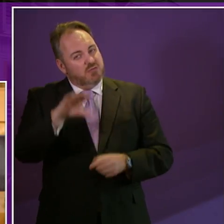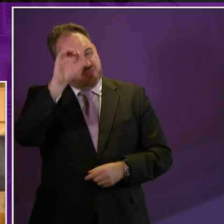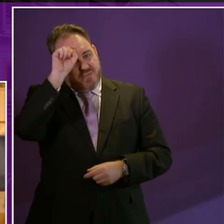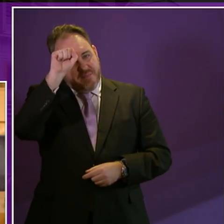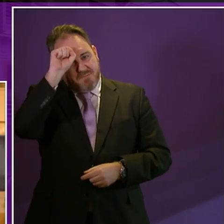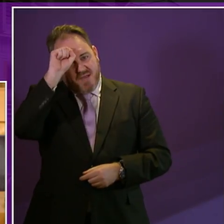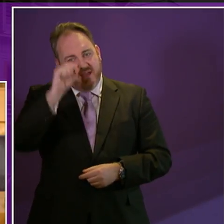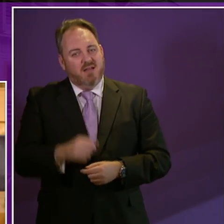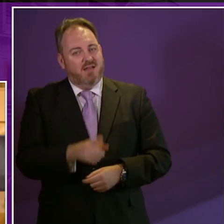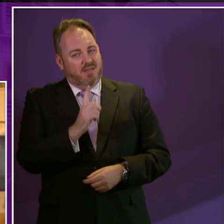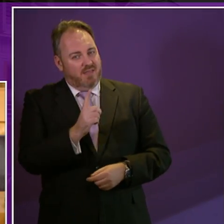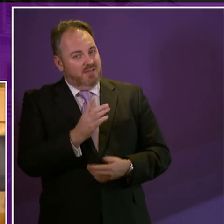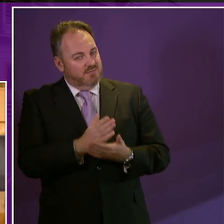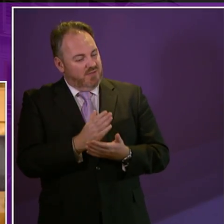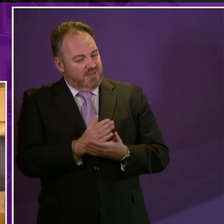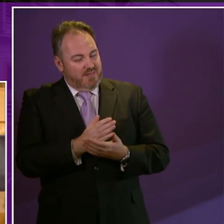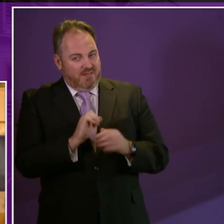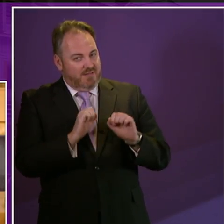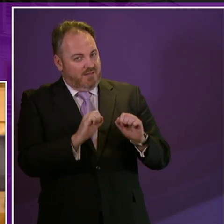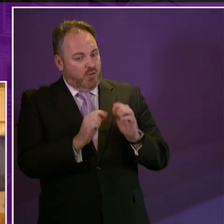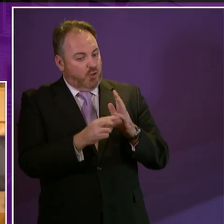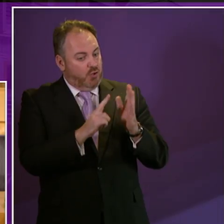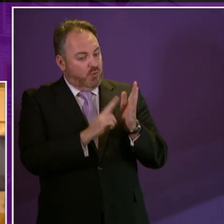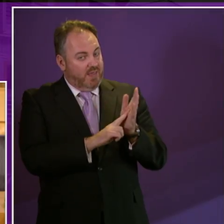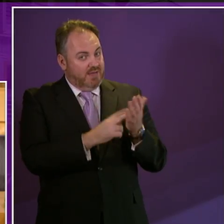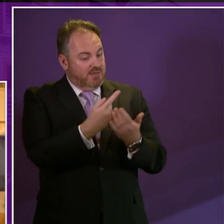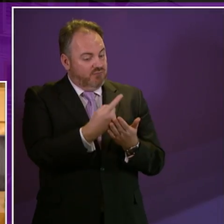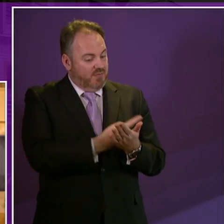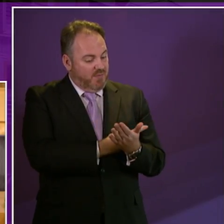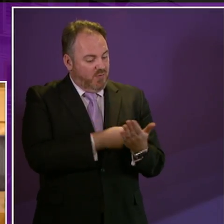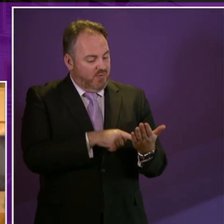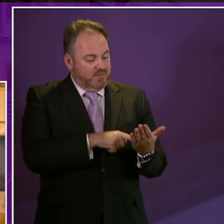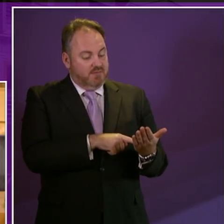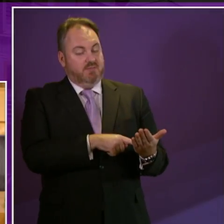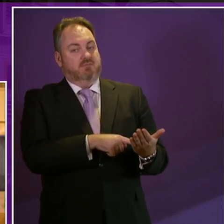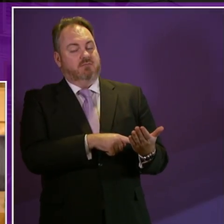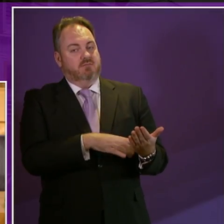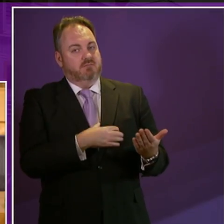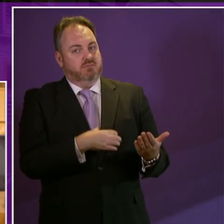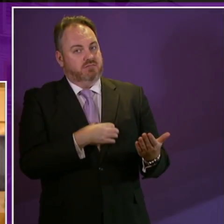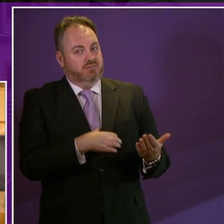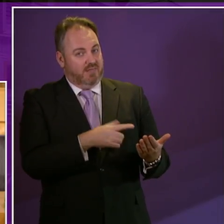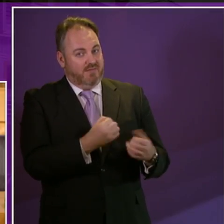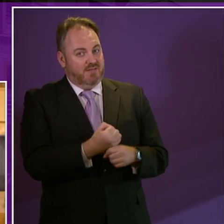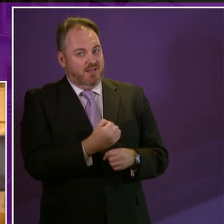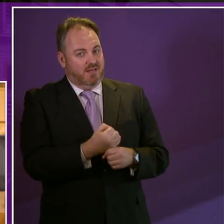today some of the detail of the UN report based on an 11 day inquiry in 2015